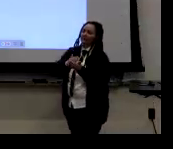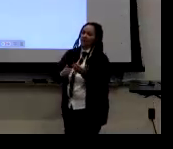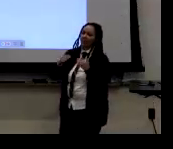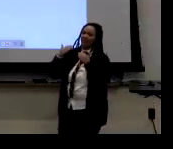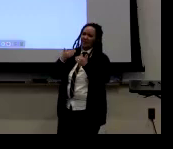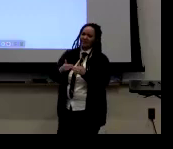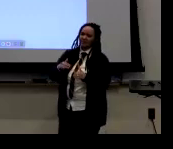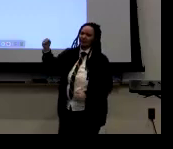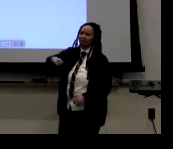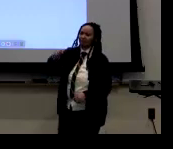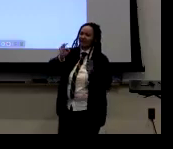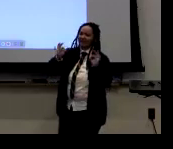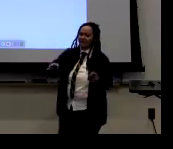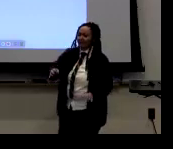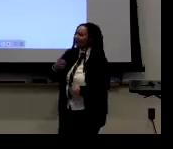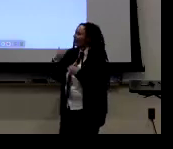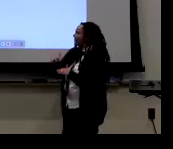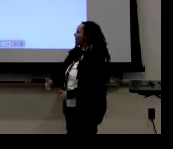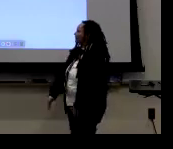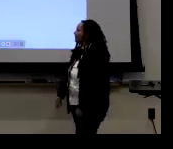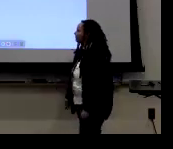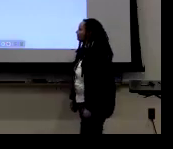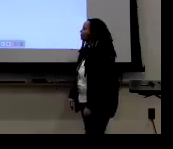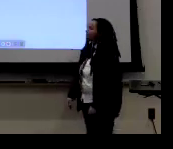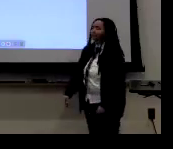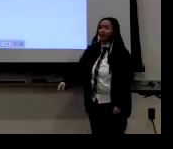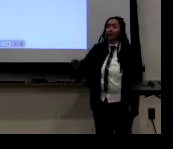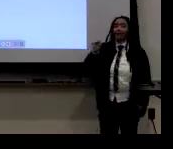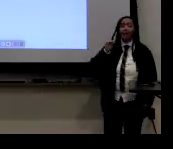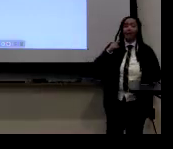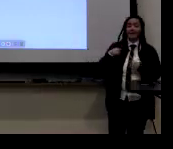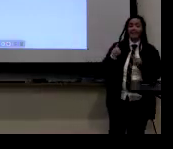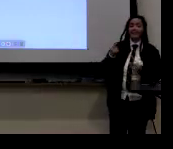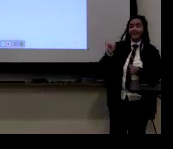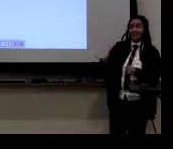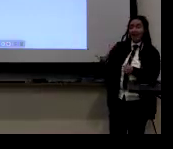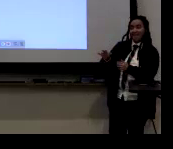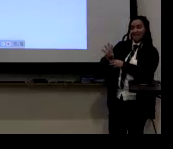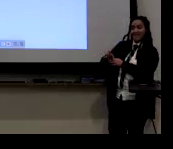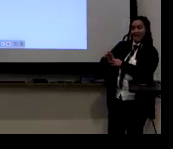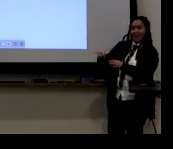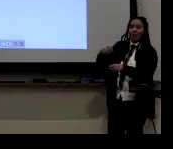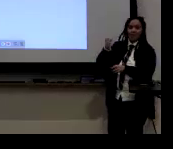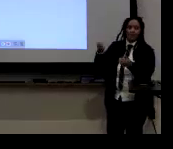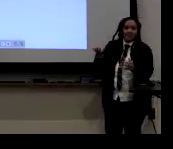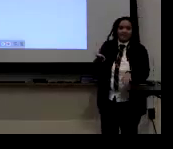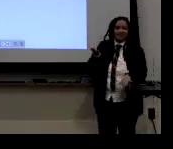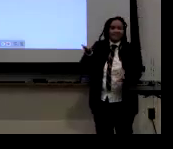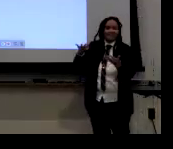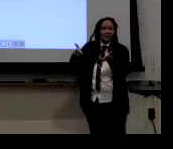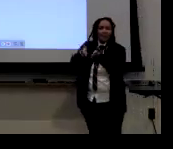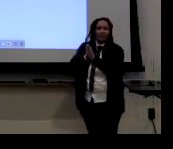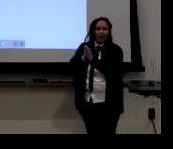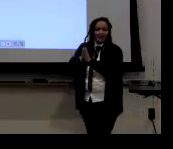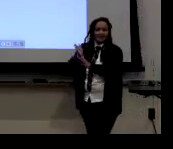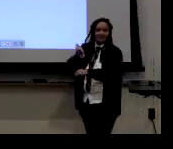So now I would like to discuss, there was limitations. Definitely. There was definitely limitations. I would like to discuss them, um, in the